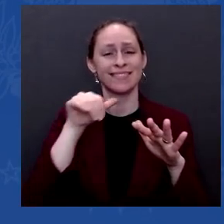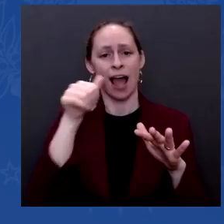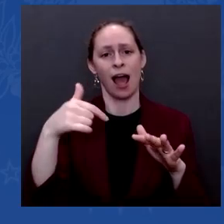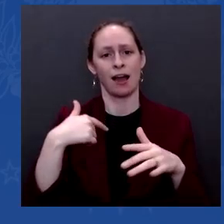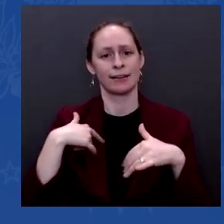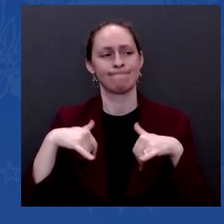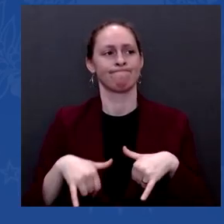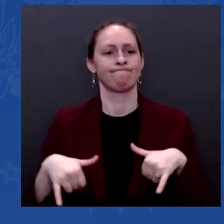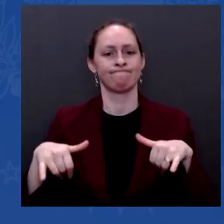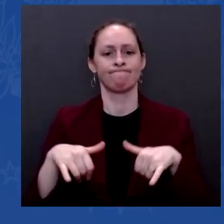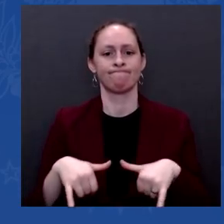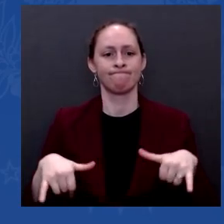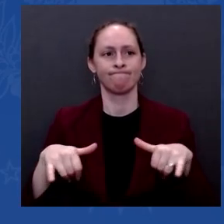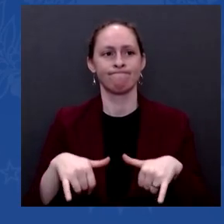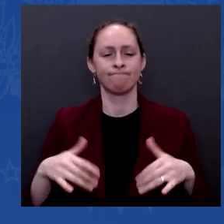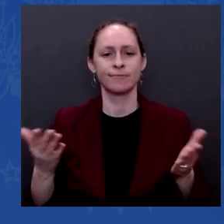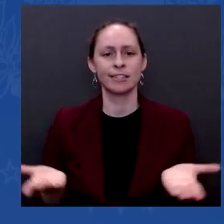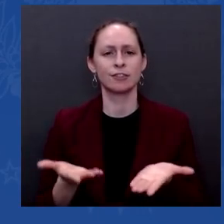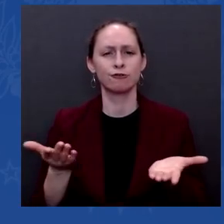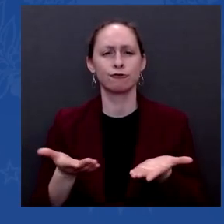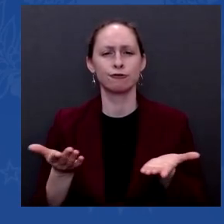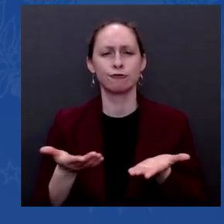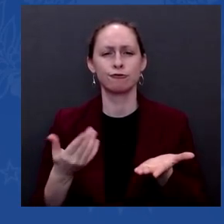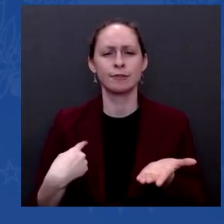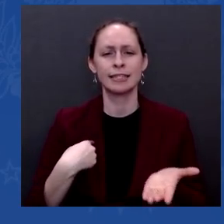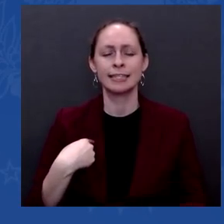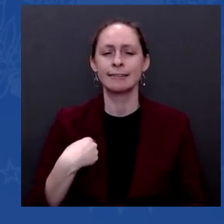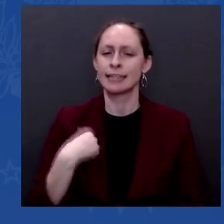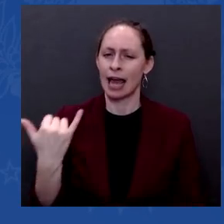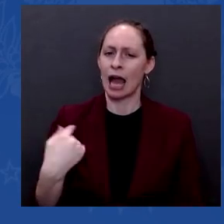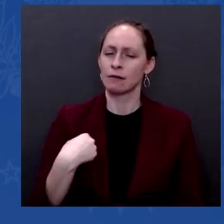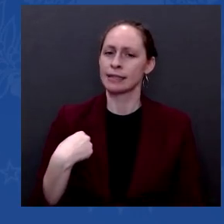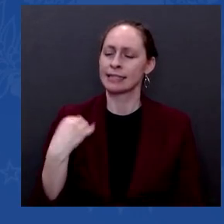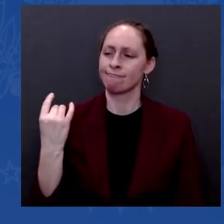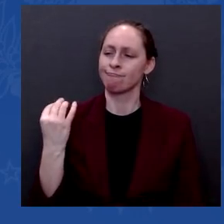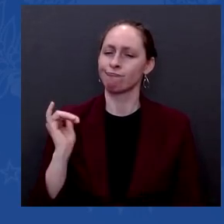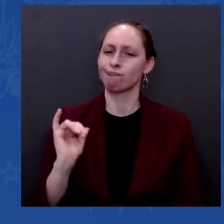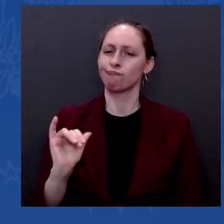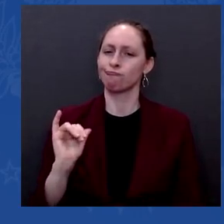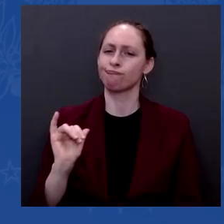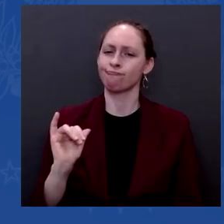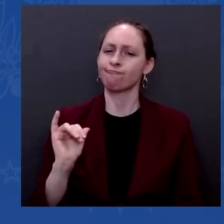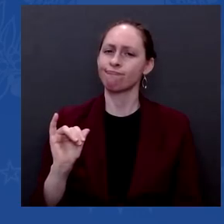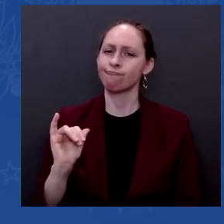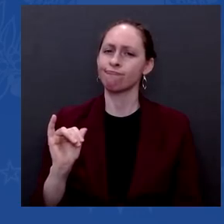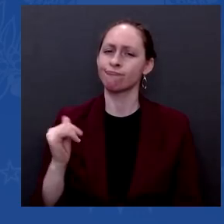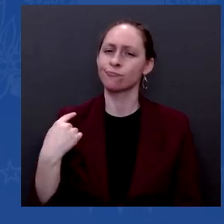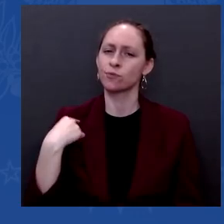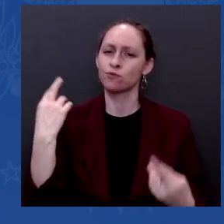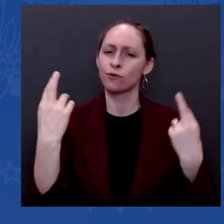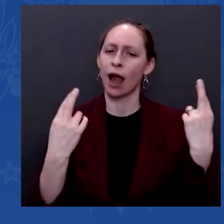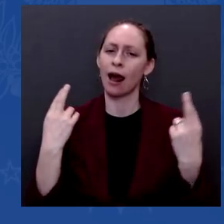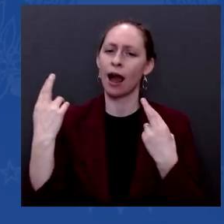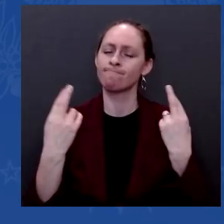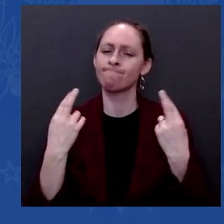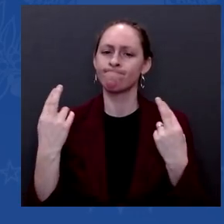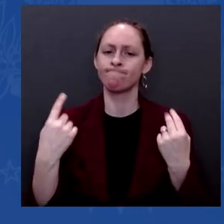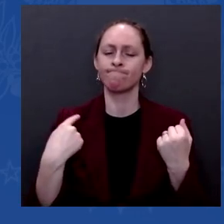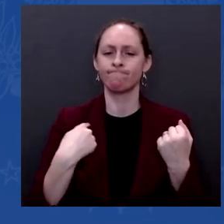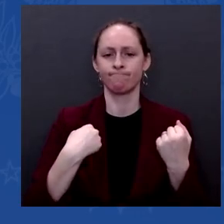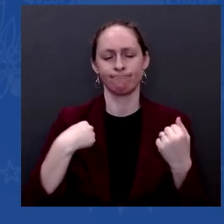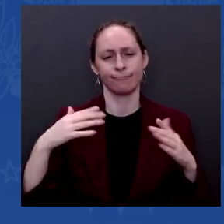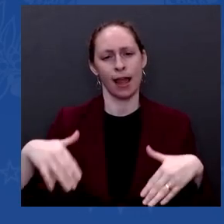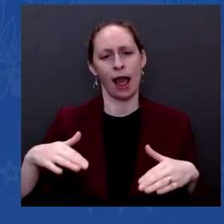I don't get a chance to look people in the eye because of both COVID and things that are happening in